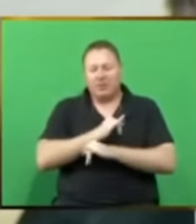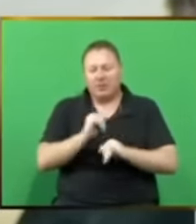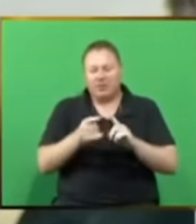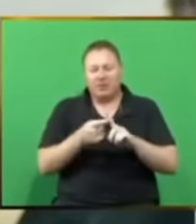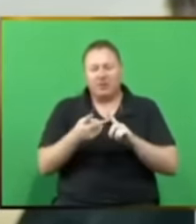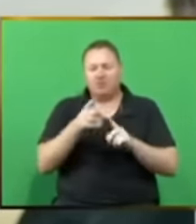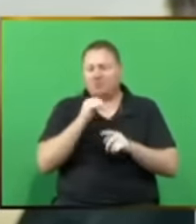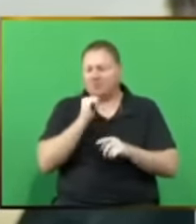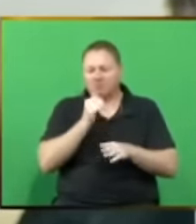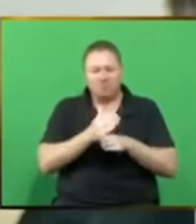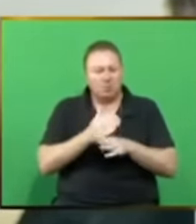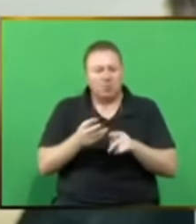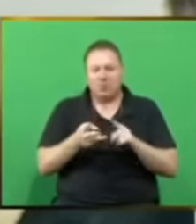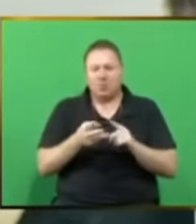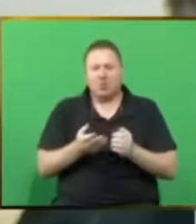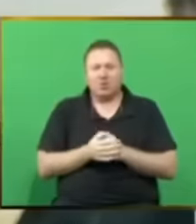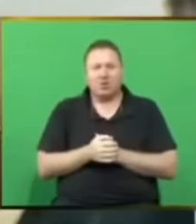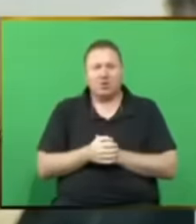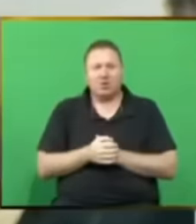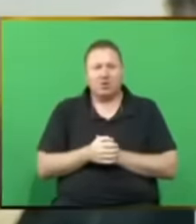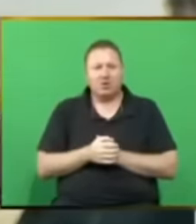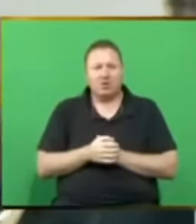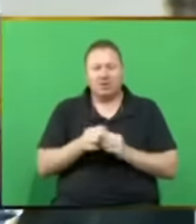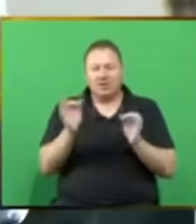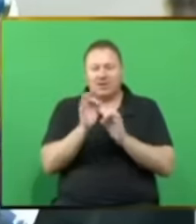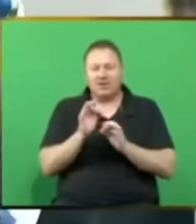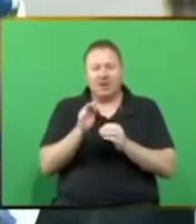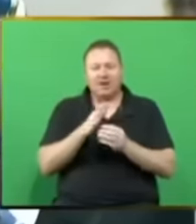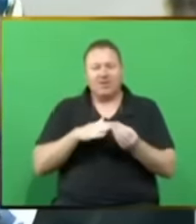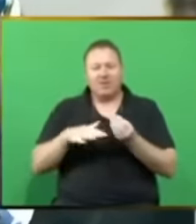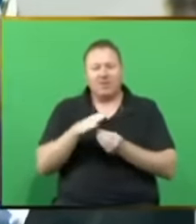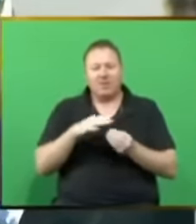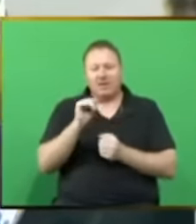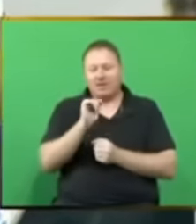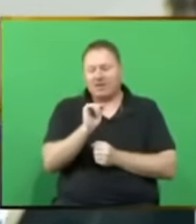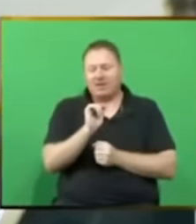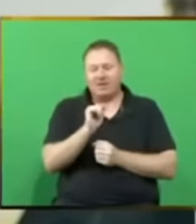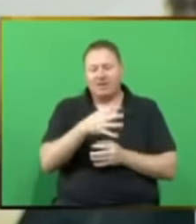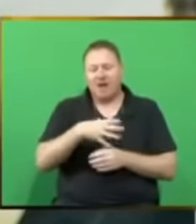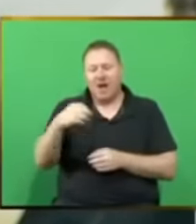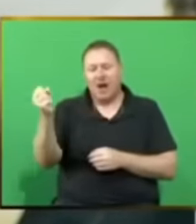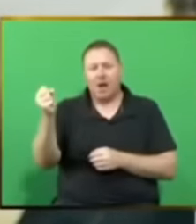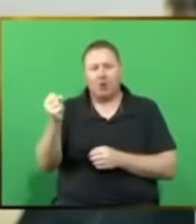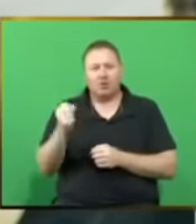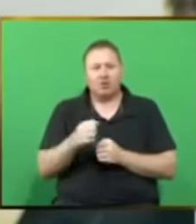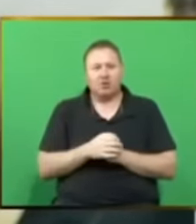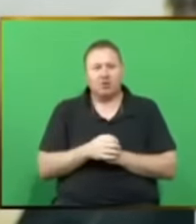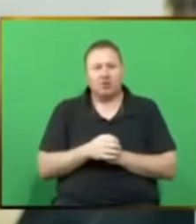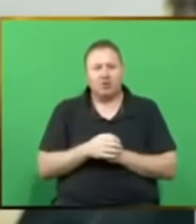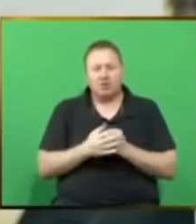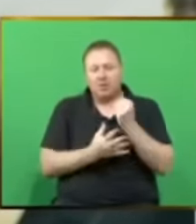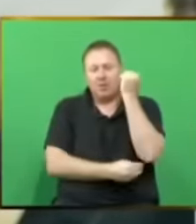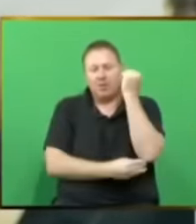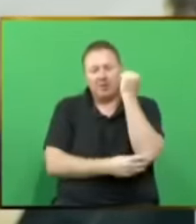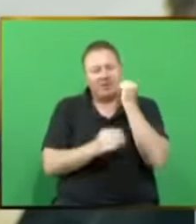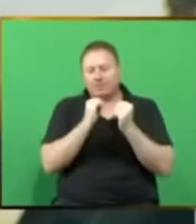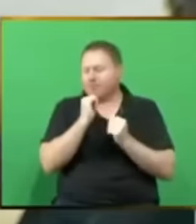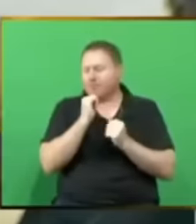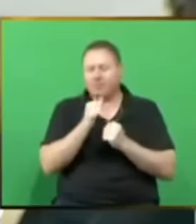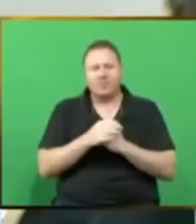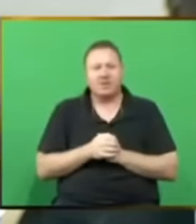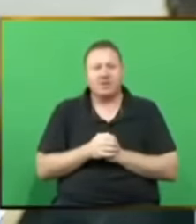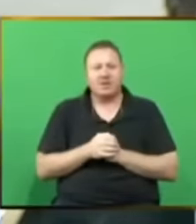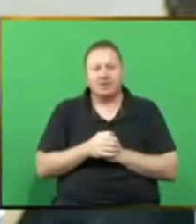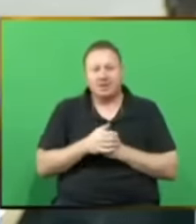and hopelessness. None of his family members have made it out or escaped the clutches of poverty. And under the